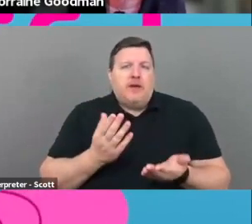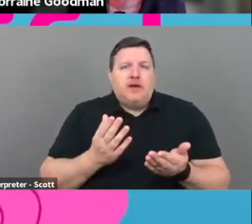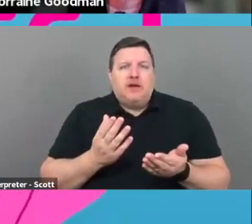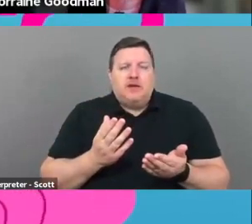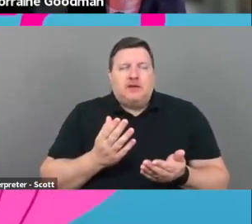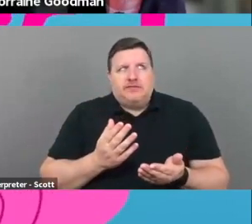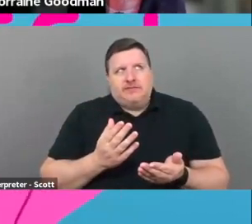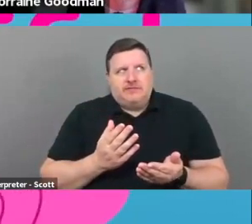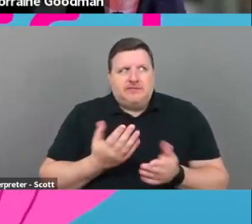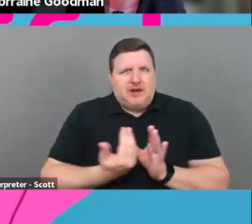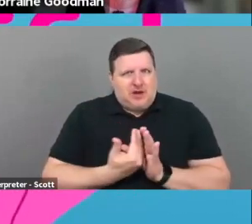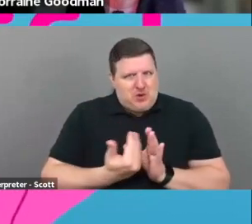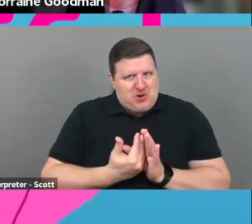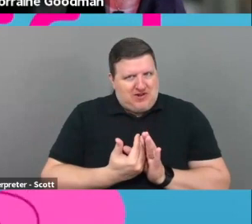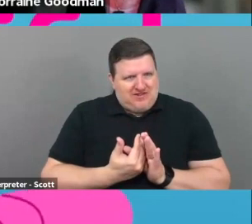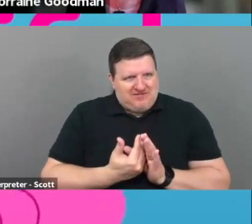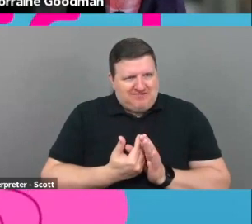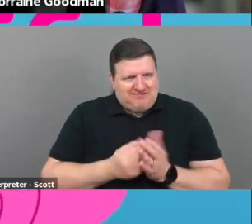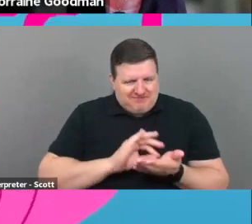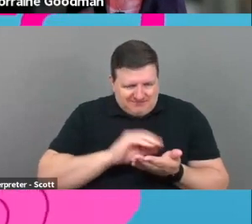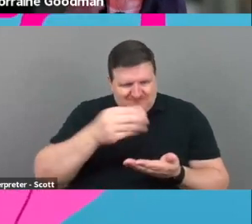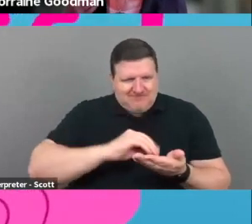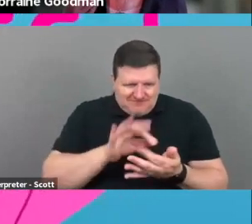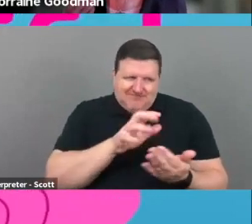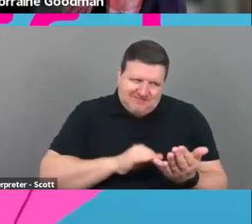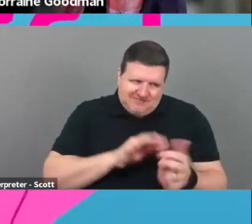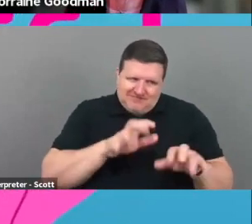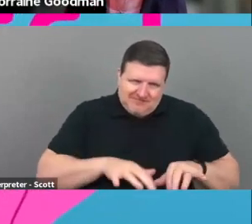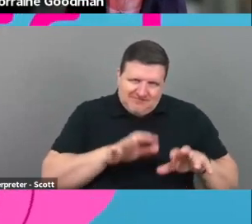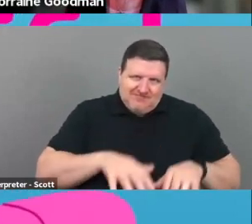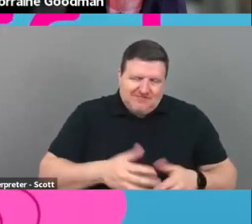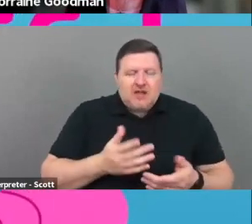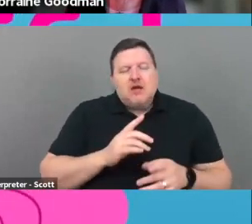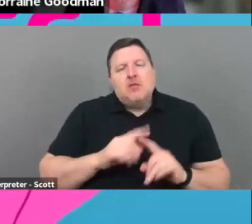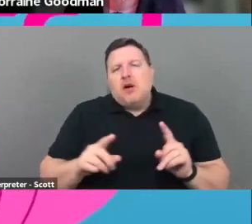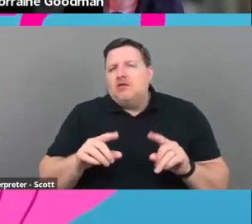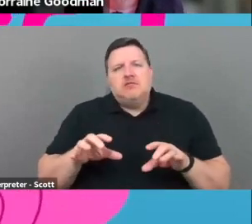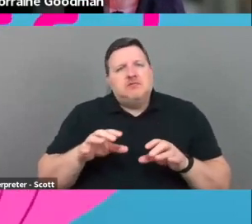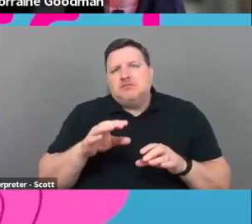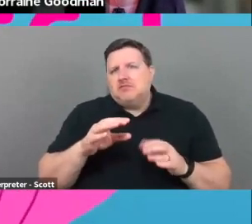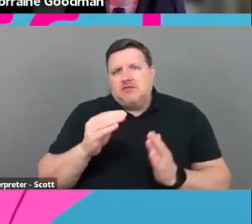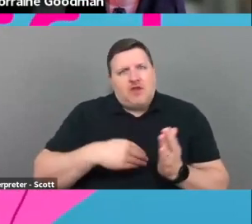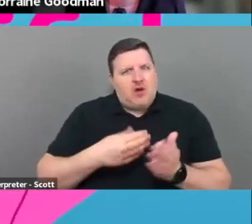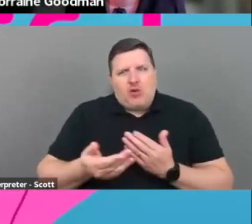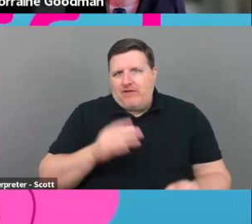annoying, annoying contract. Um, but do whatever needs to be done.